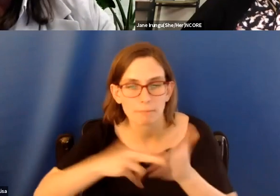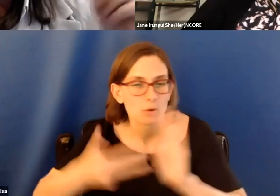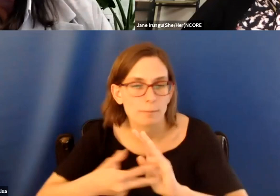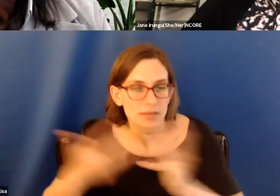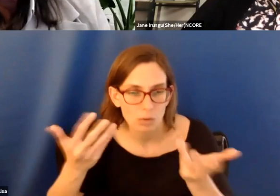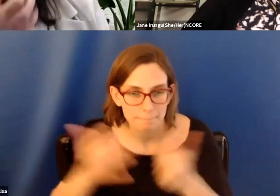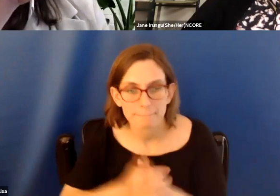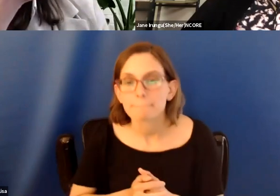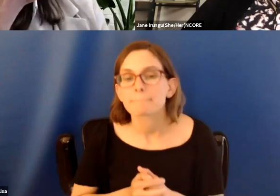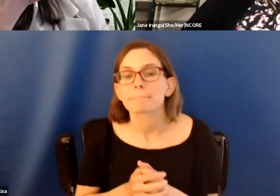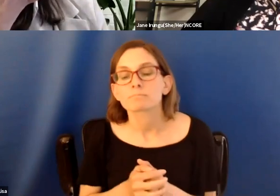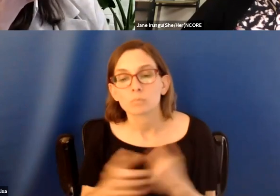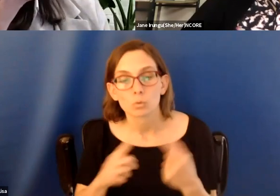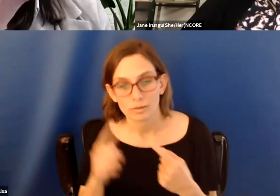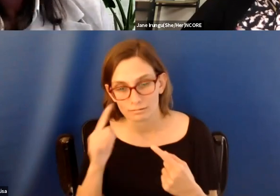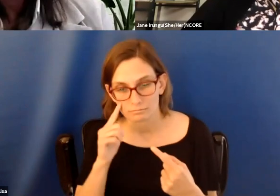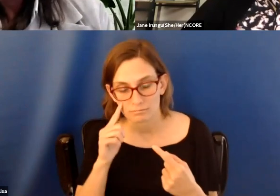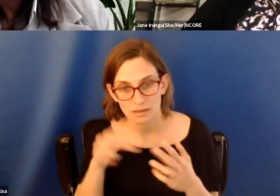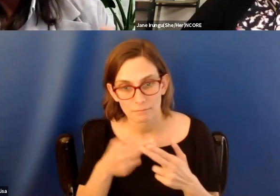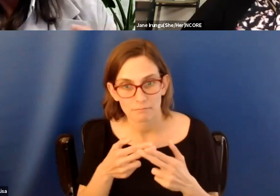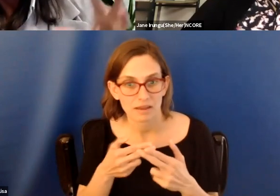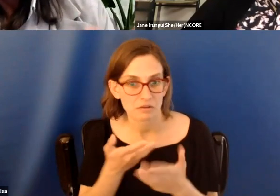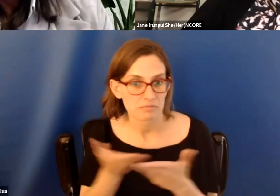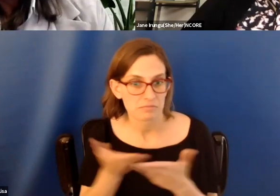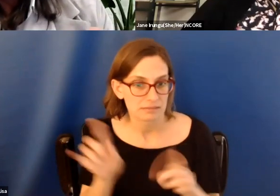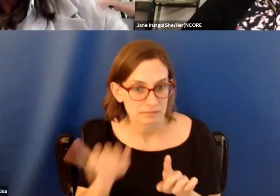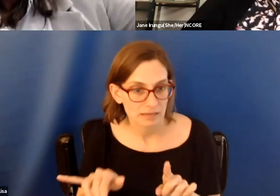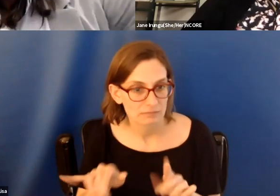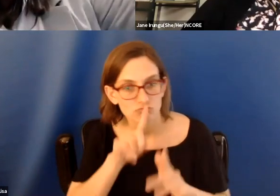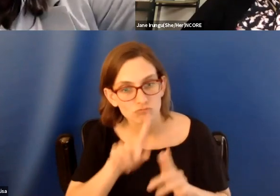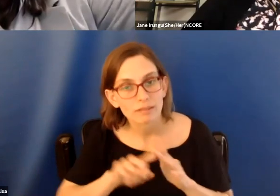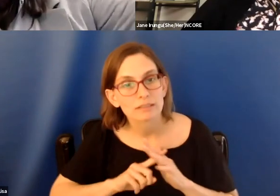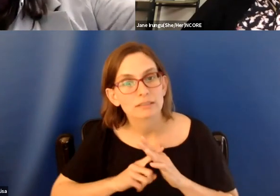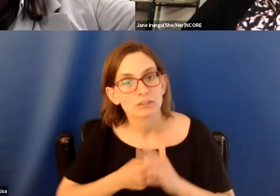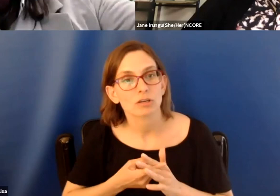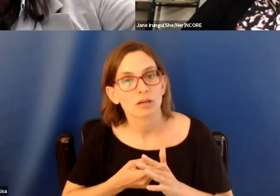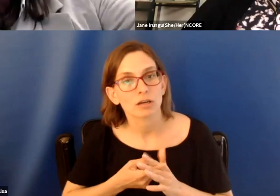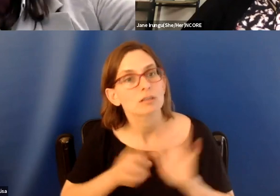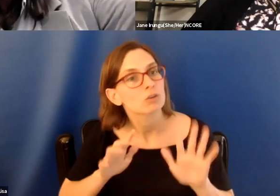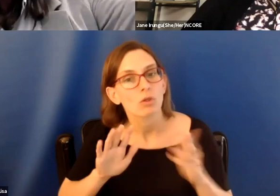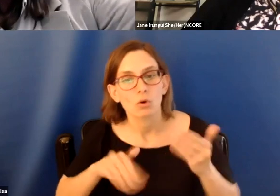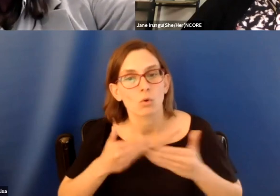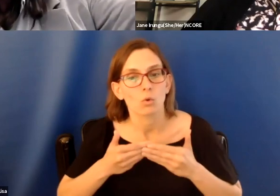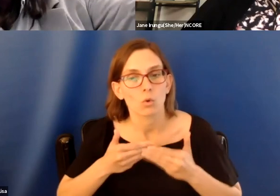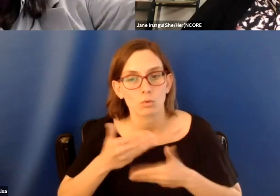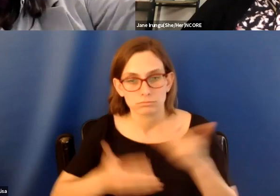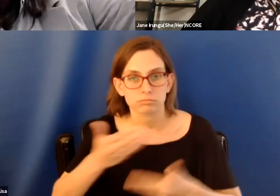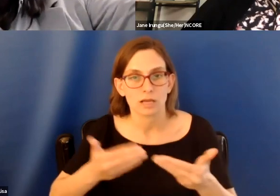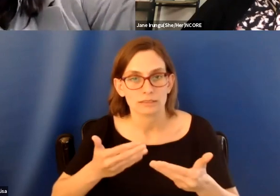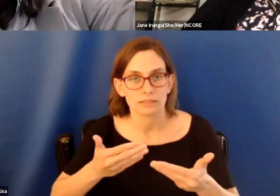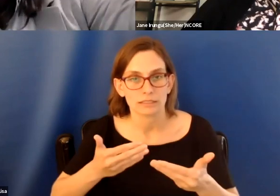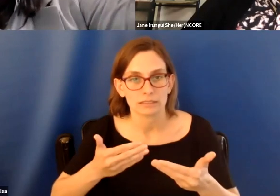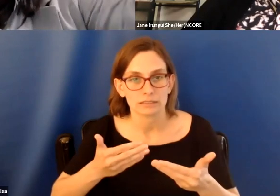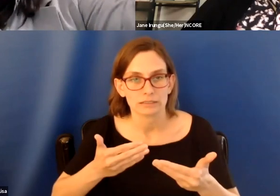when I start thinking about, um, things of this nature, I really start to look, I, I, this whole process has made me, I think, stronger